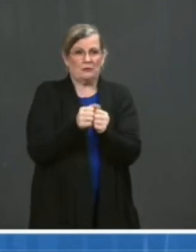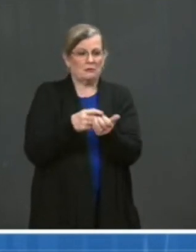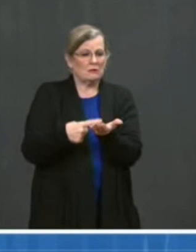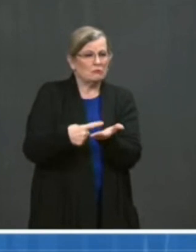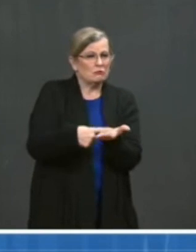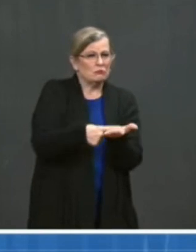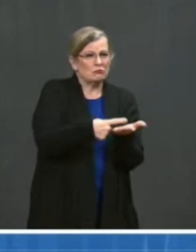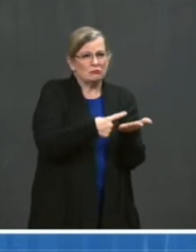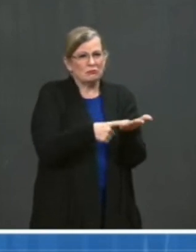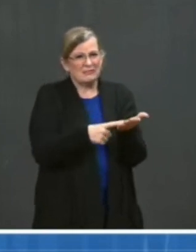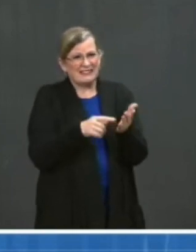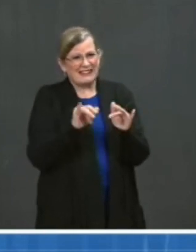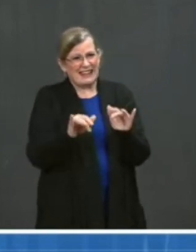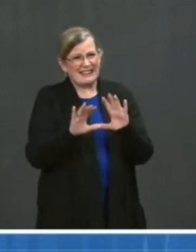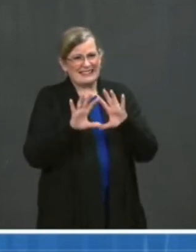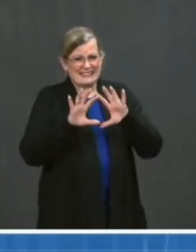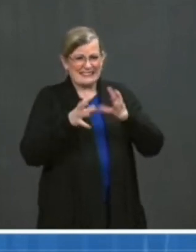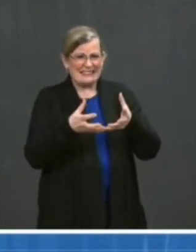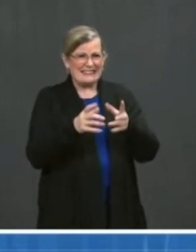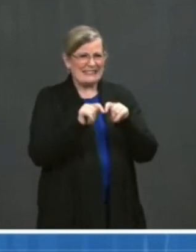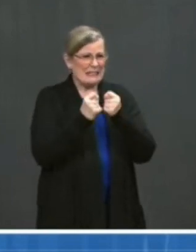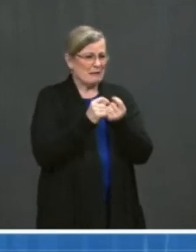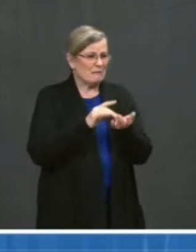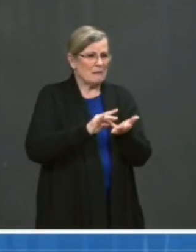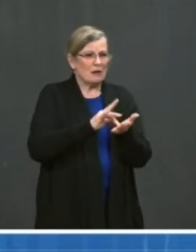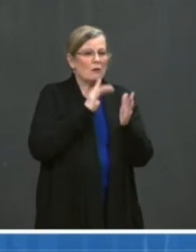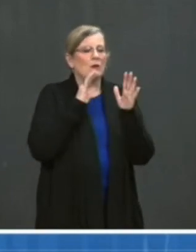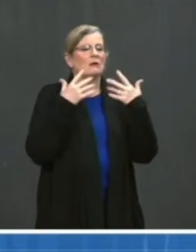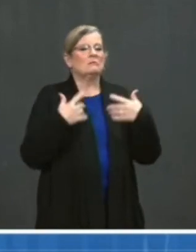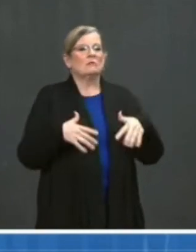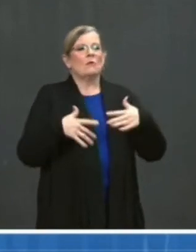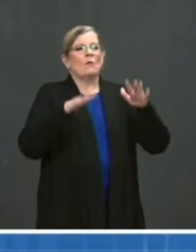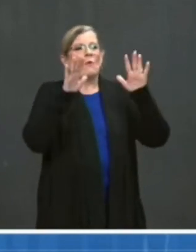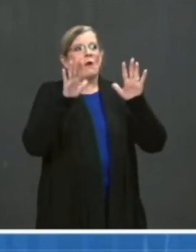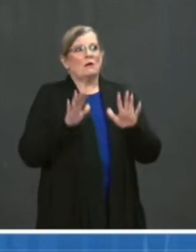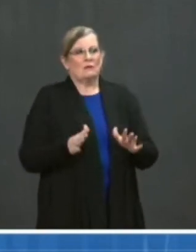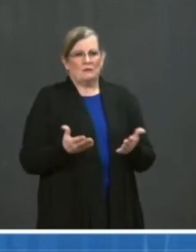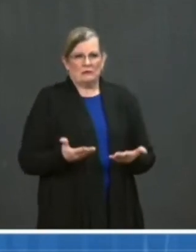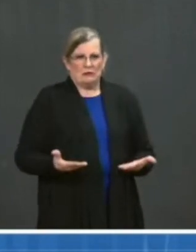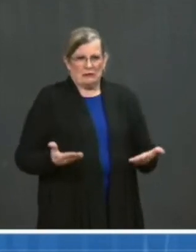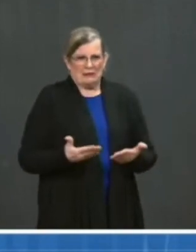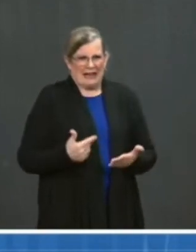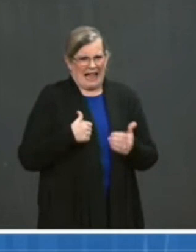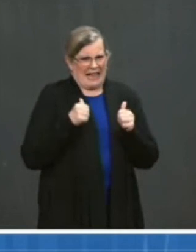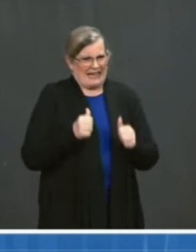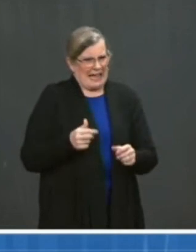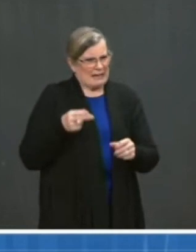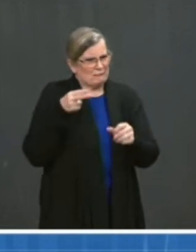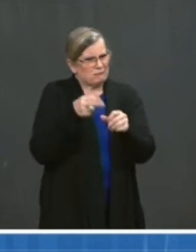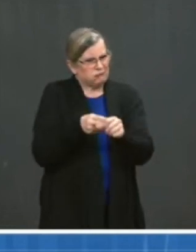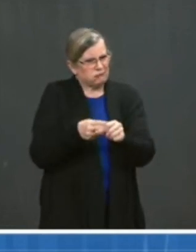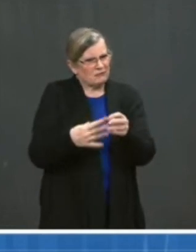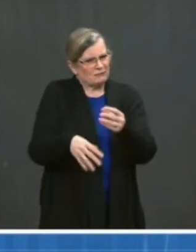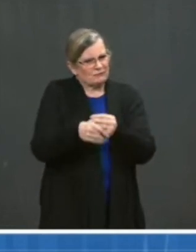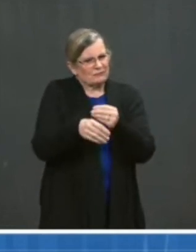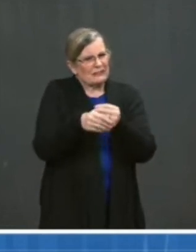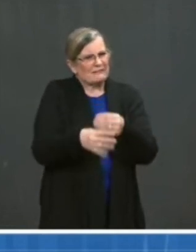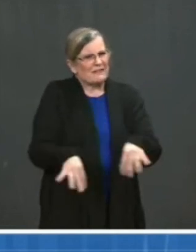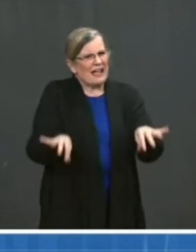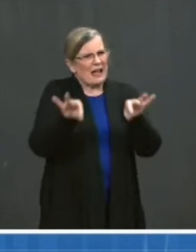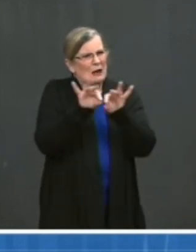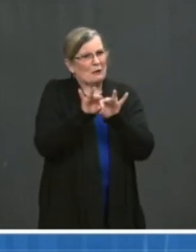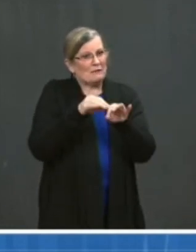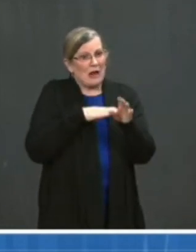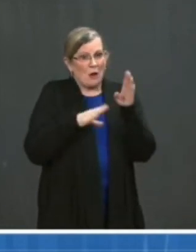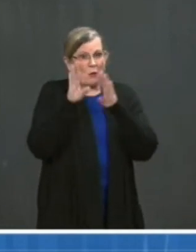team here, how I can be part of that team and function with value added. If I start worrying about the